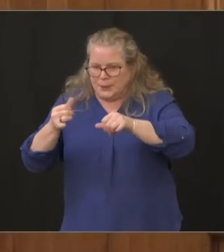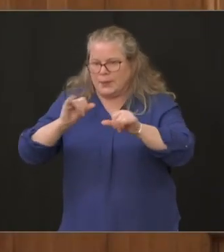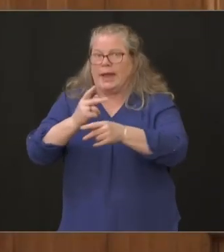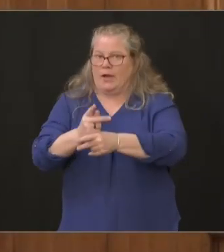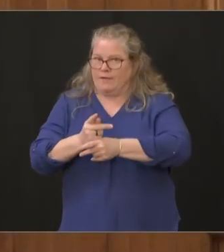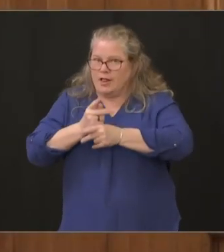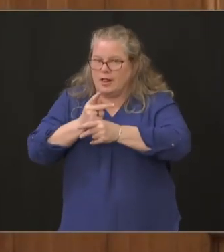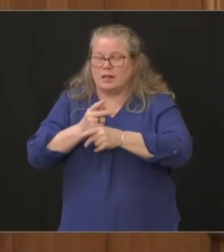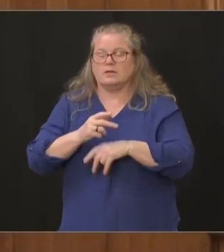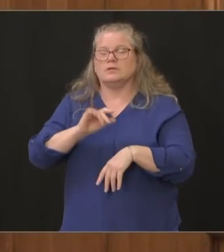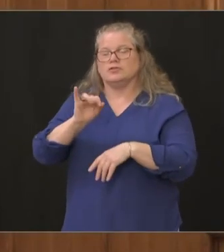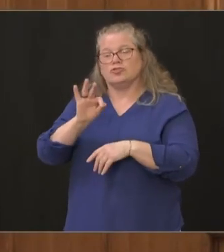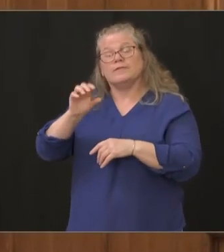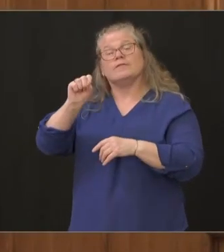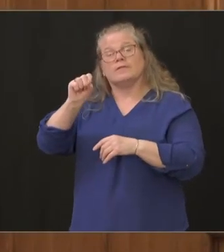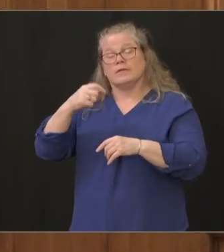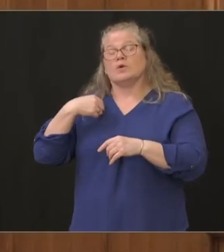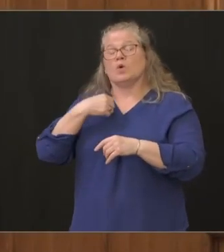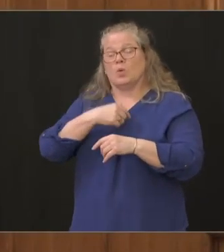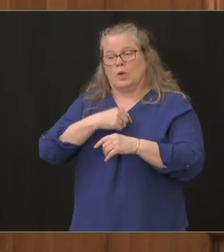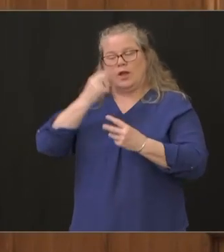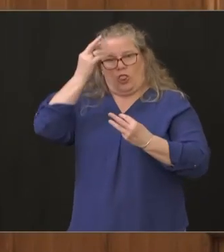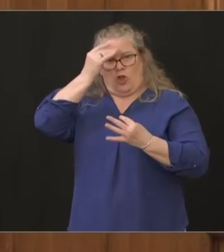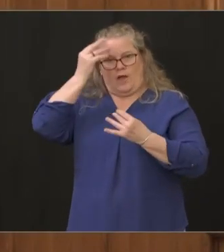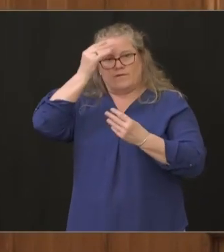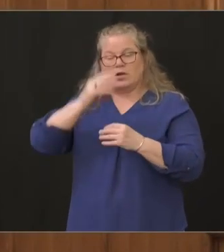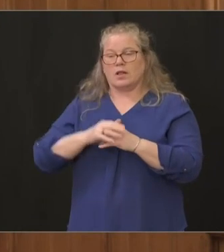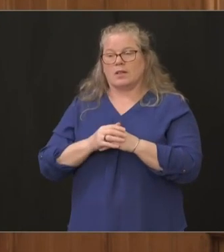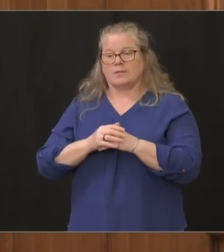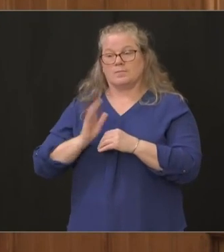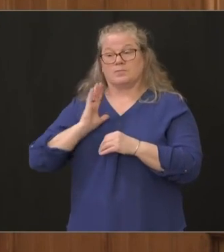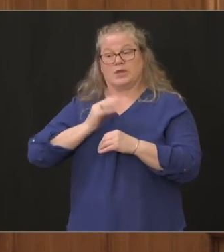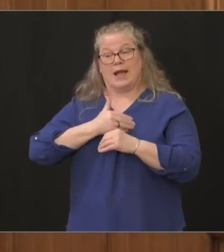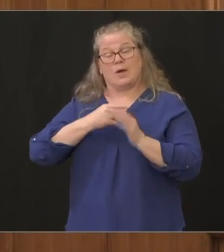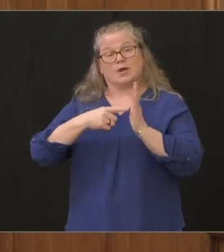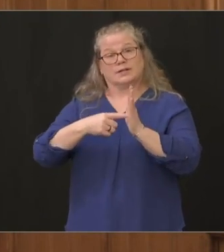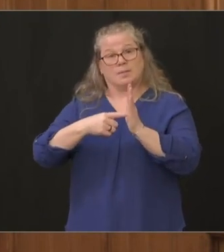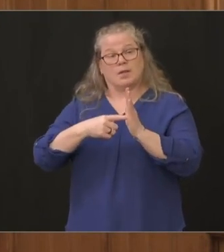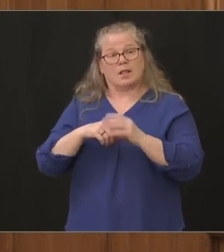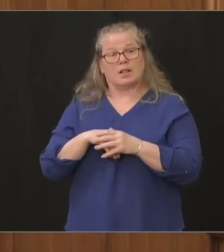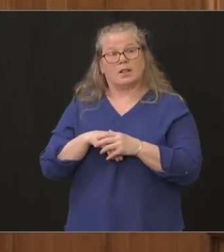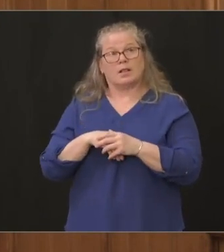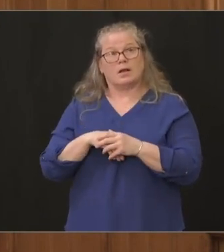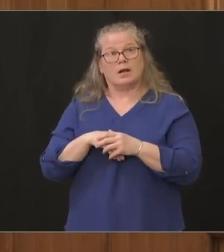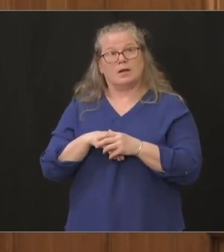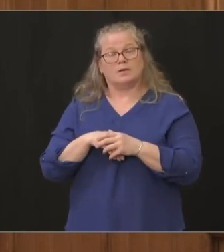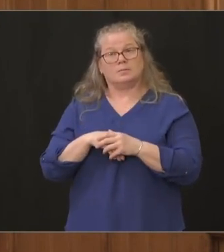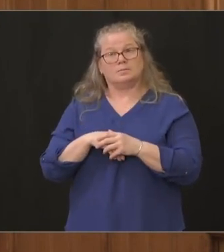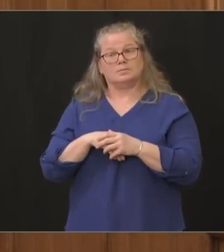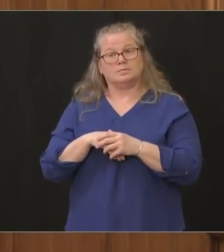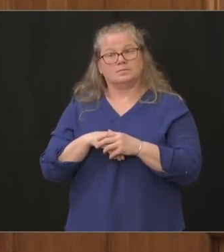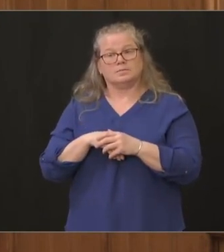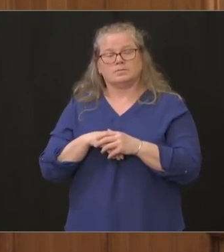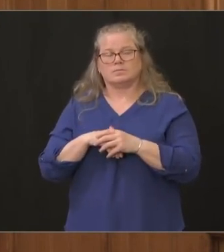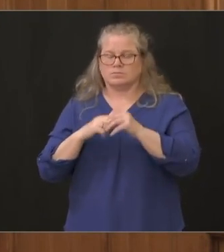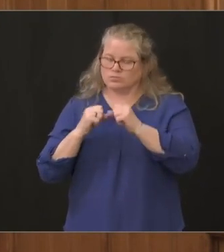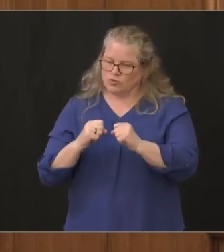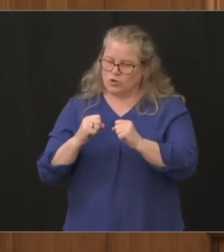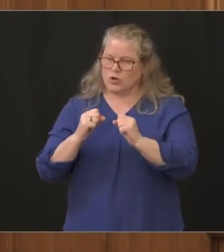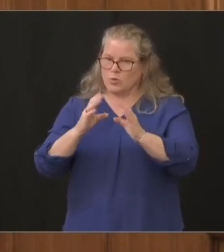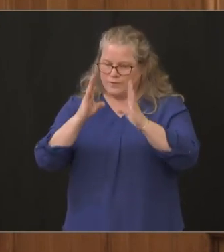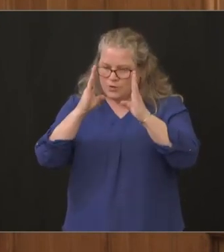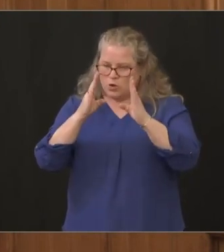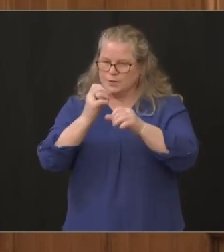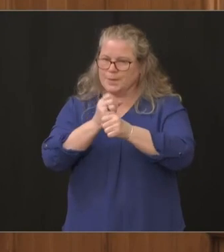there's in our particular example uh you we we have had a very focused effort again first and foremost